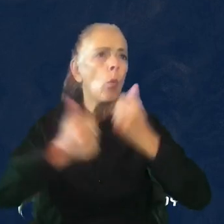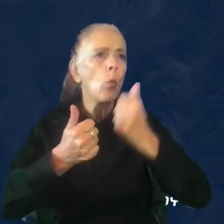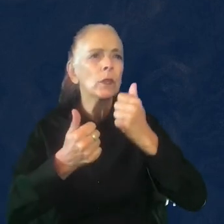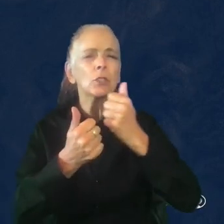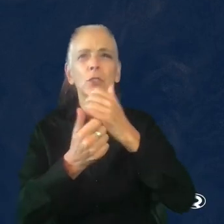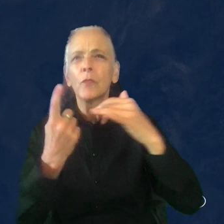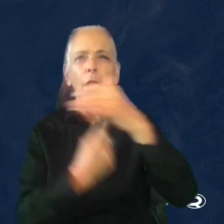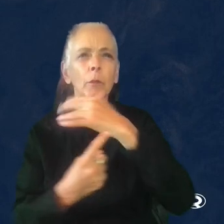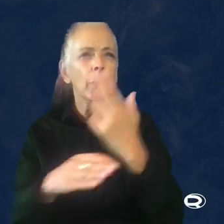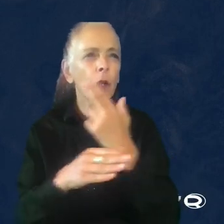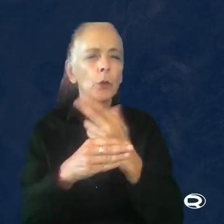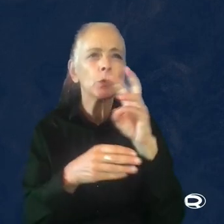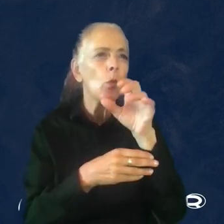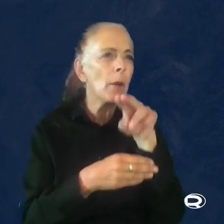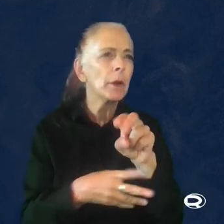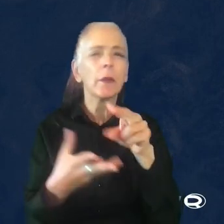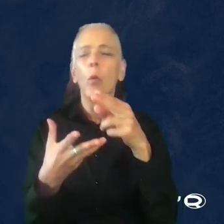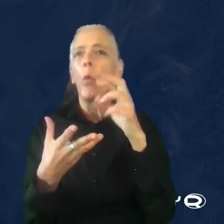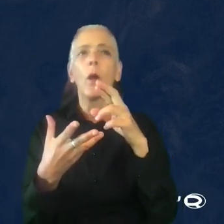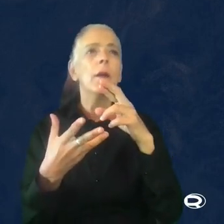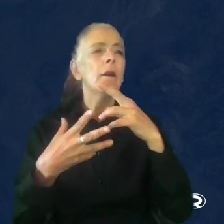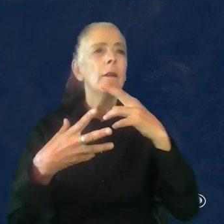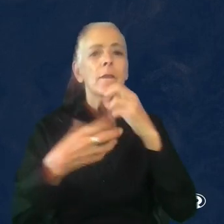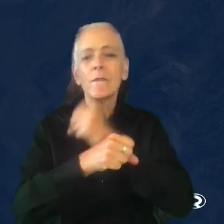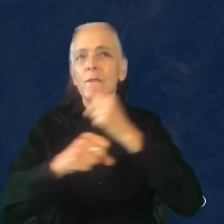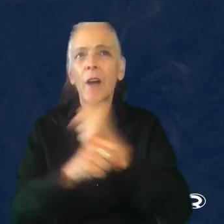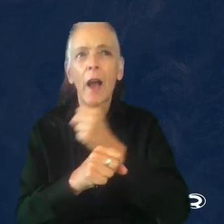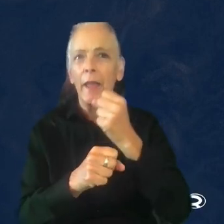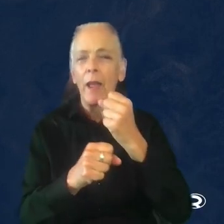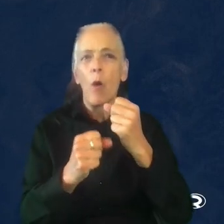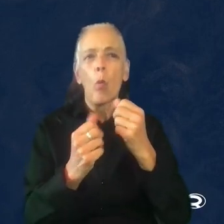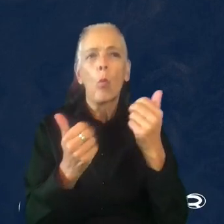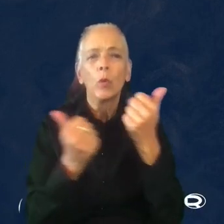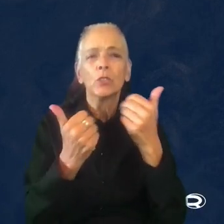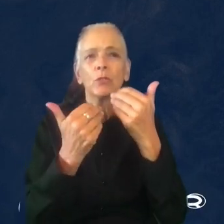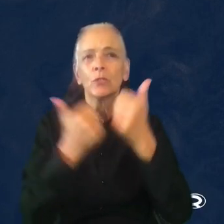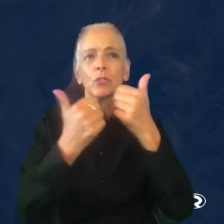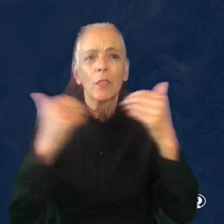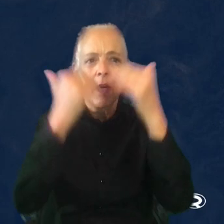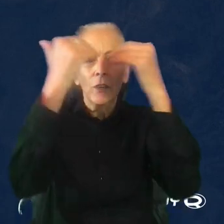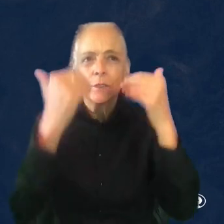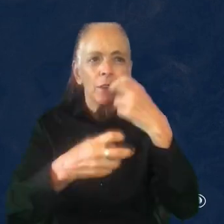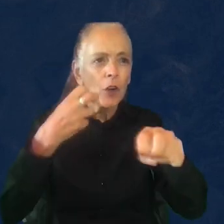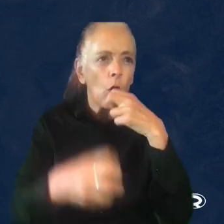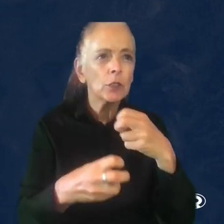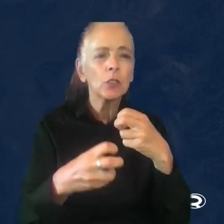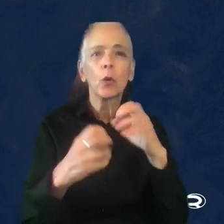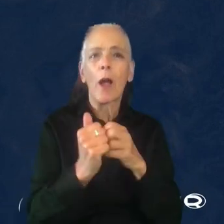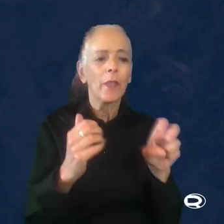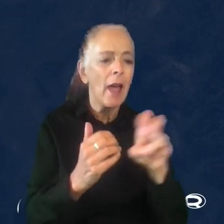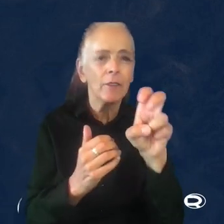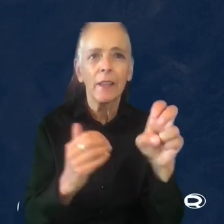difficulty level of a boss fight was meant to be, or how they intended players to navigate a certain level. There was knowledge